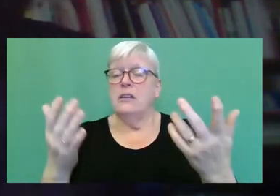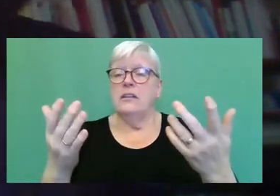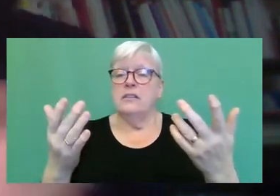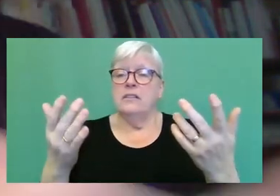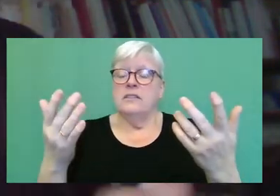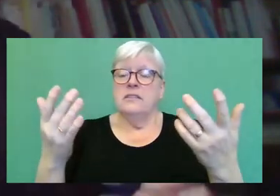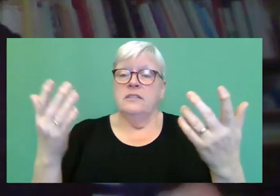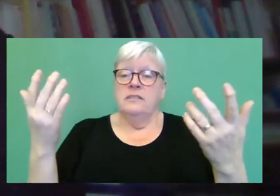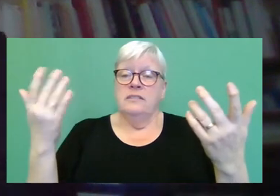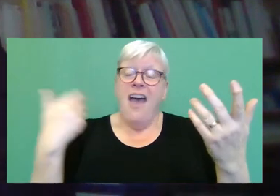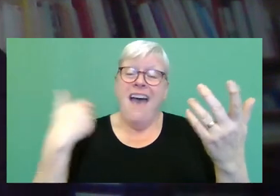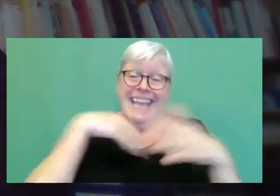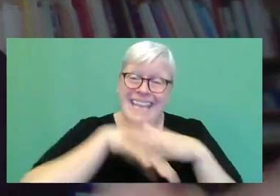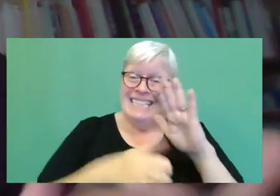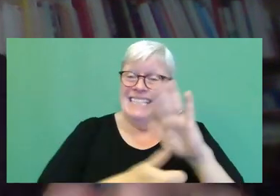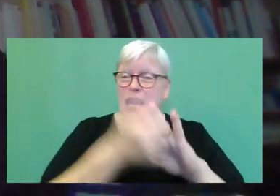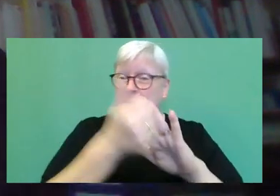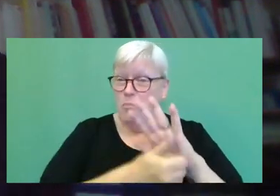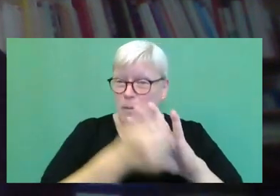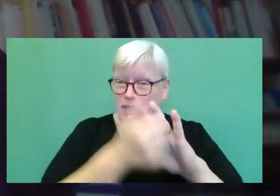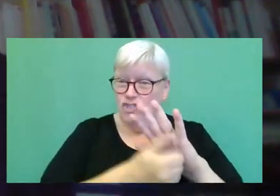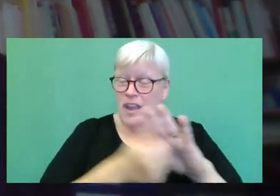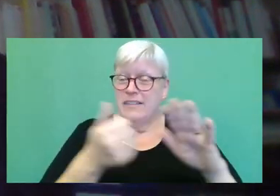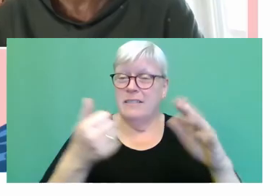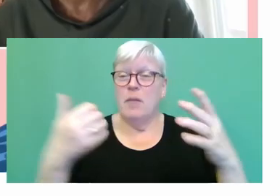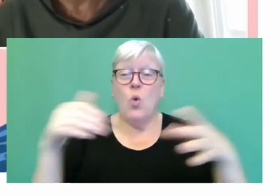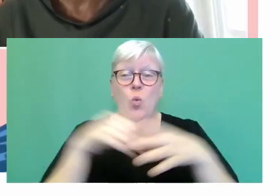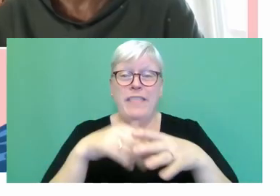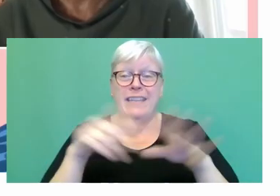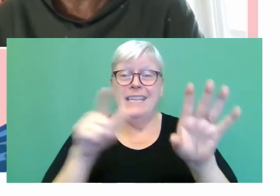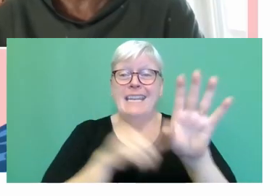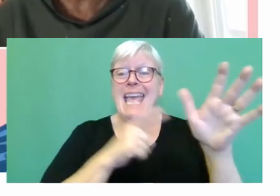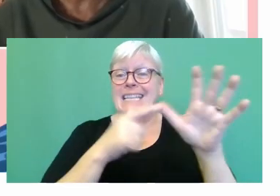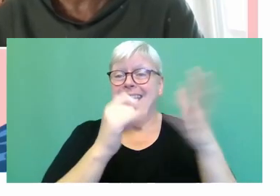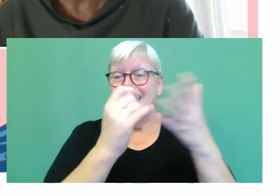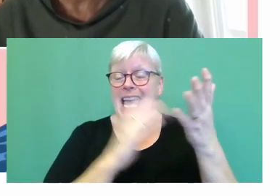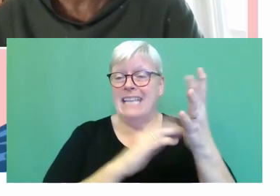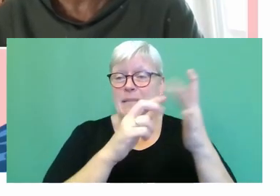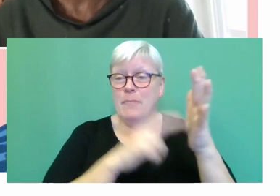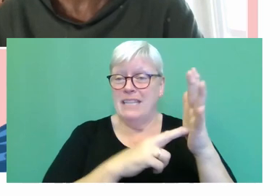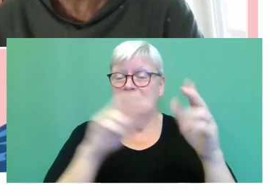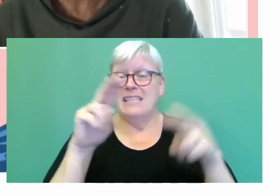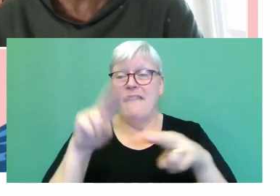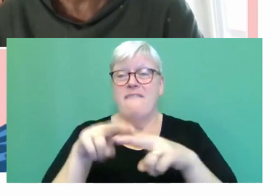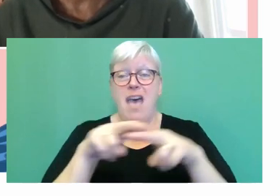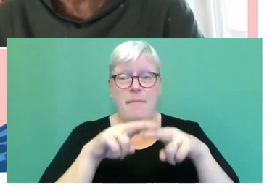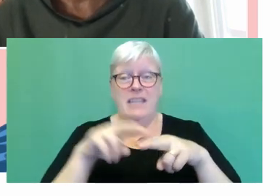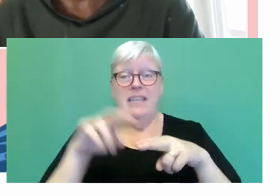establishment, but, you know, within Yasmin's own family as well, particularly Barbara. Yeah. Yeah.